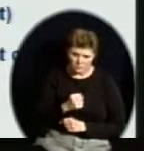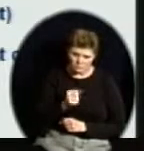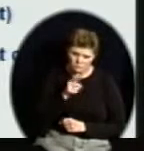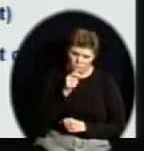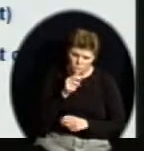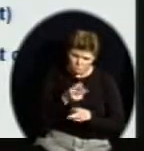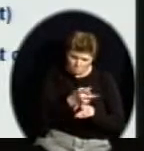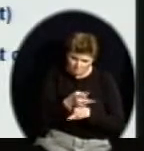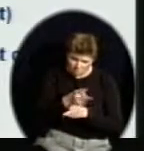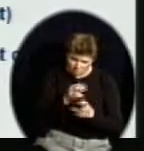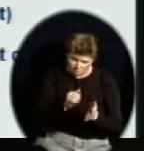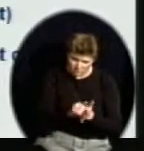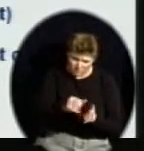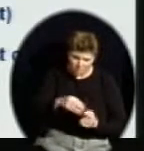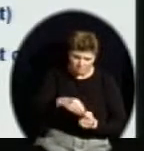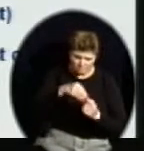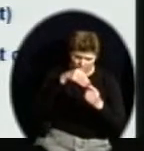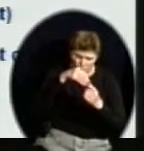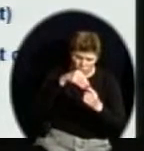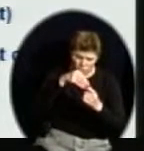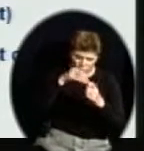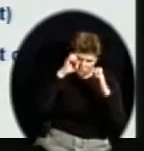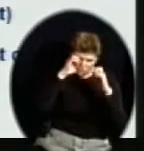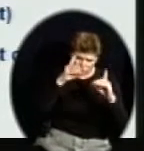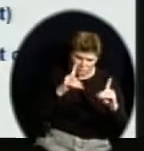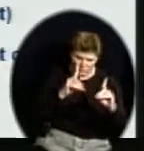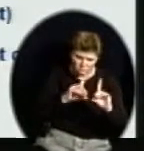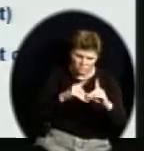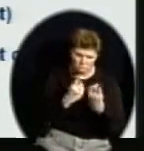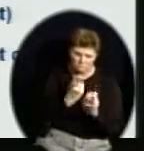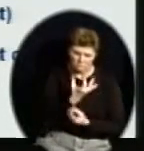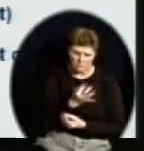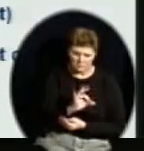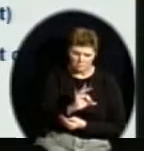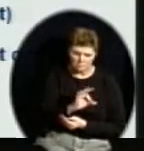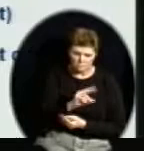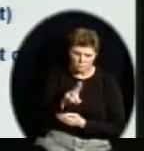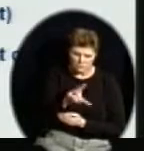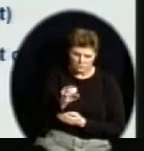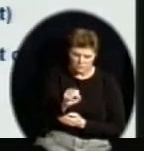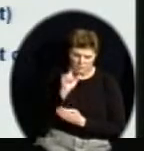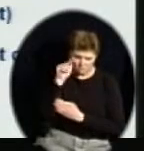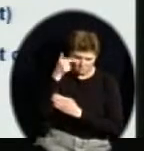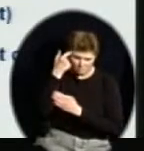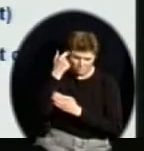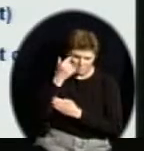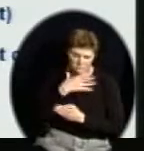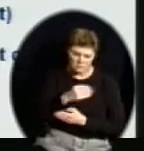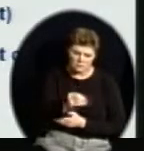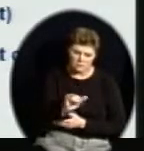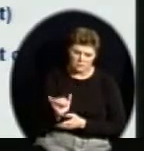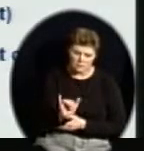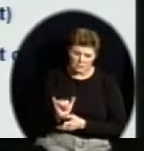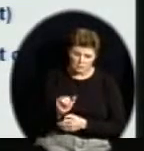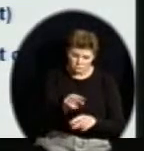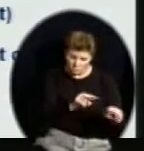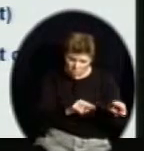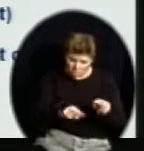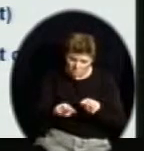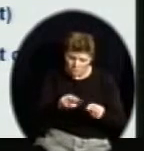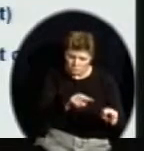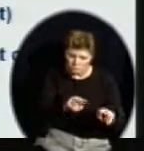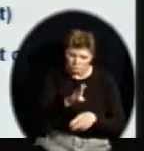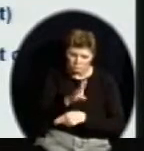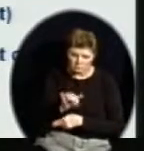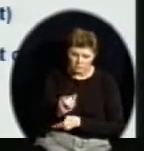Programs of the Department of Education of the United States Government. And it is monitored by the Kansas Department of Education.